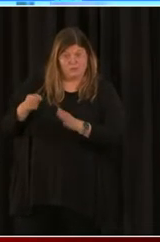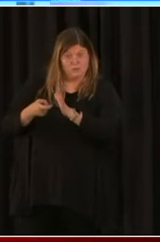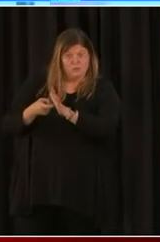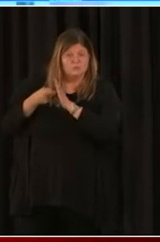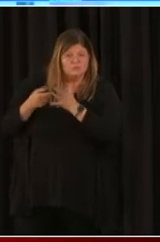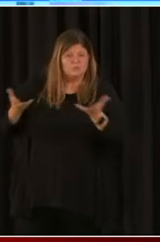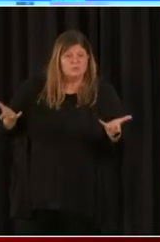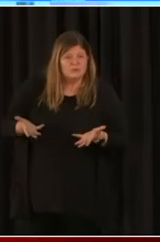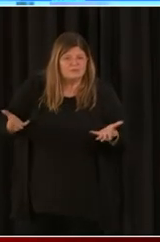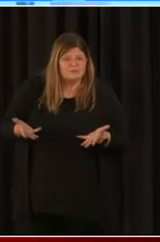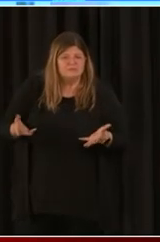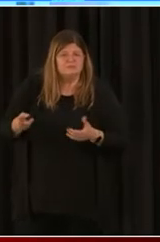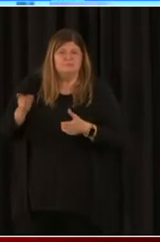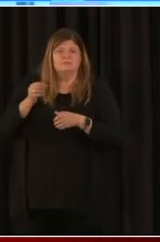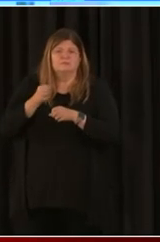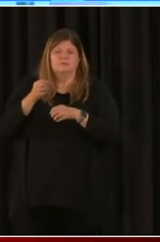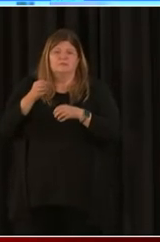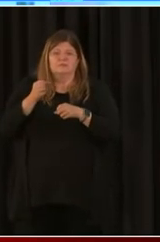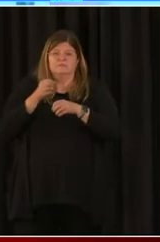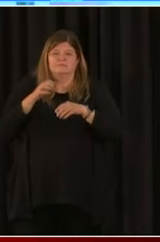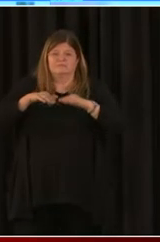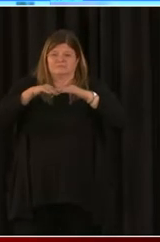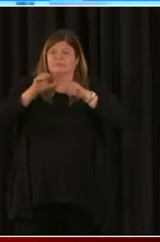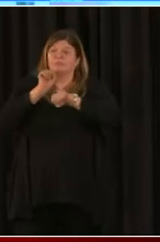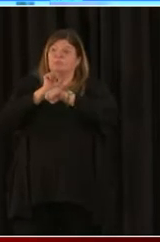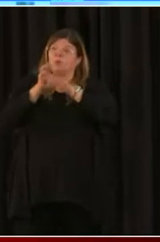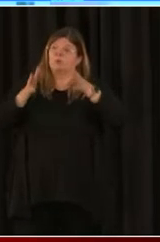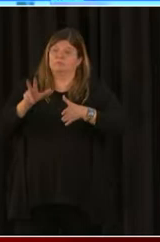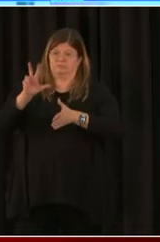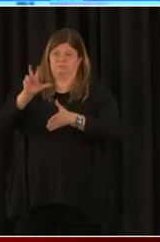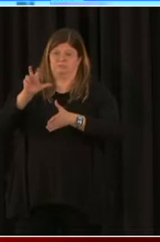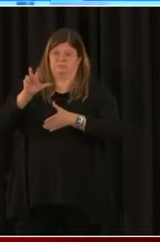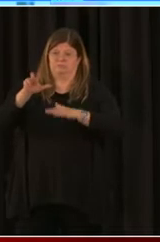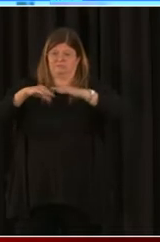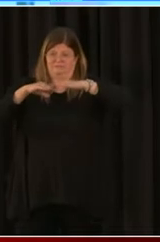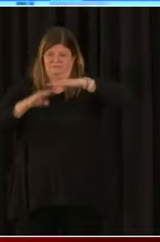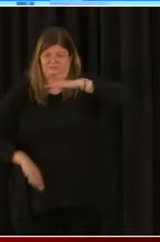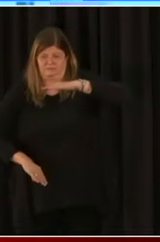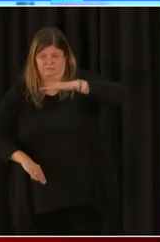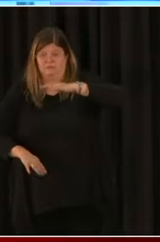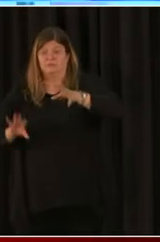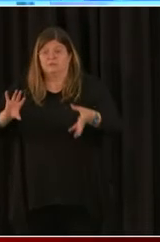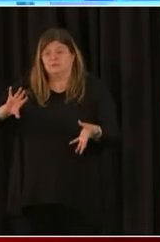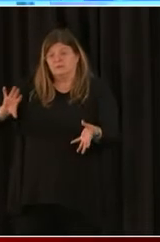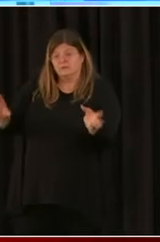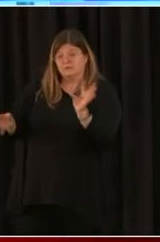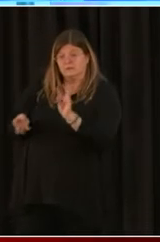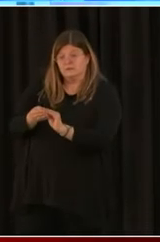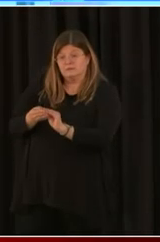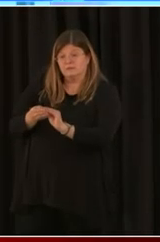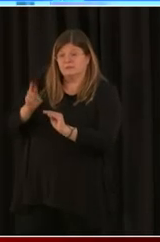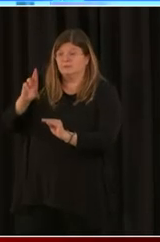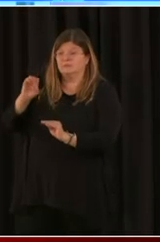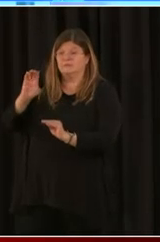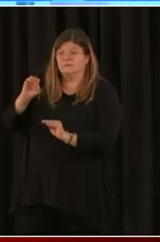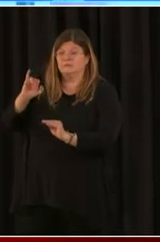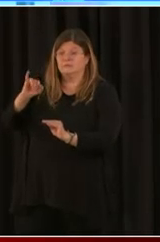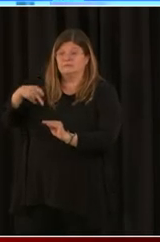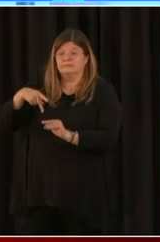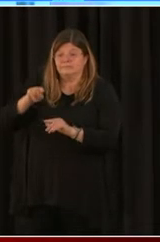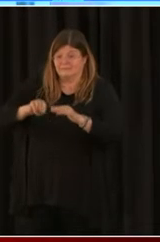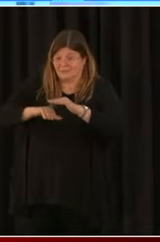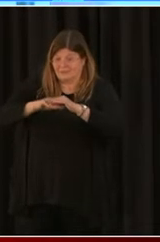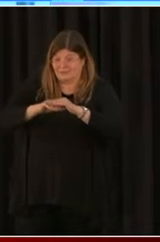The company is able to demonstrate at least a 30% reduction in gross receipt in any eight-week period